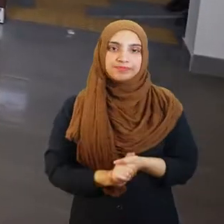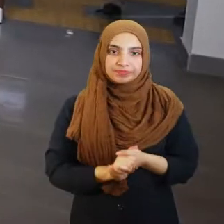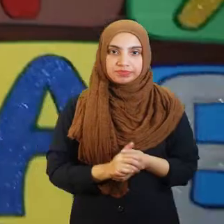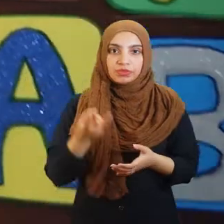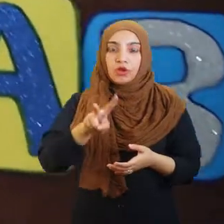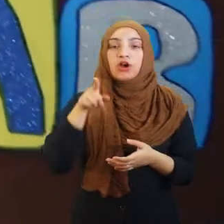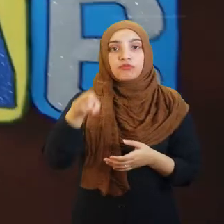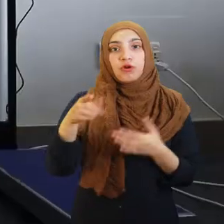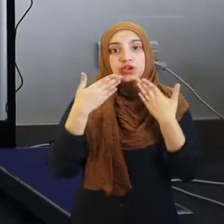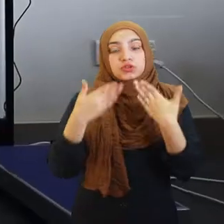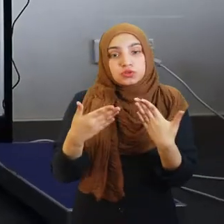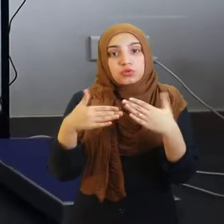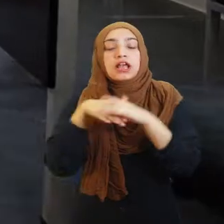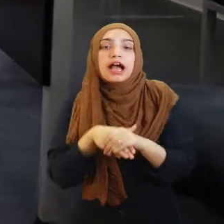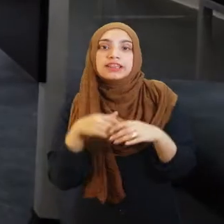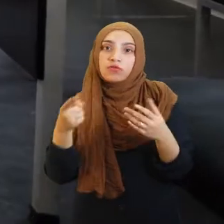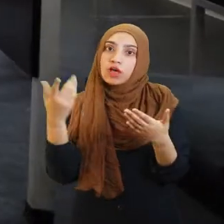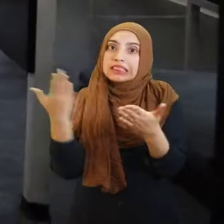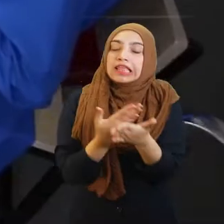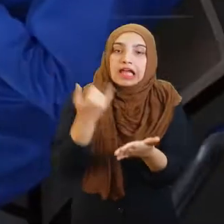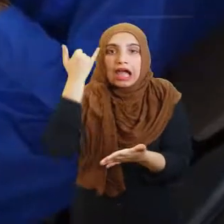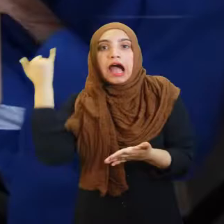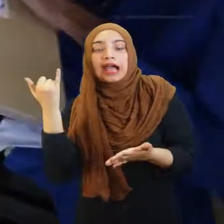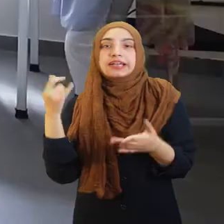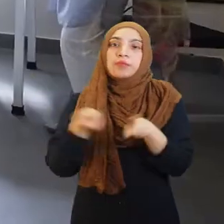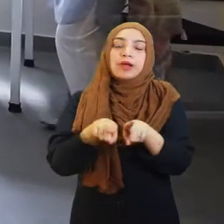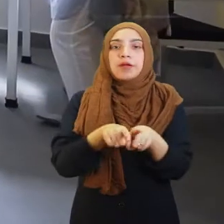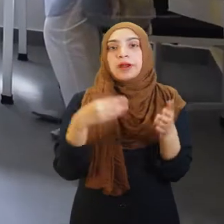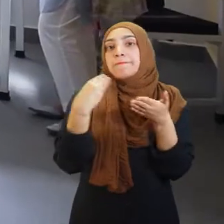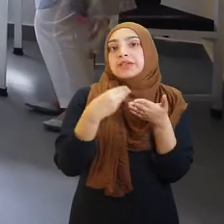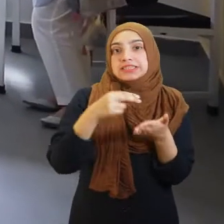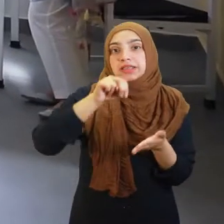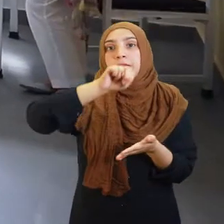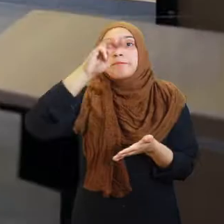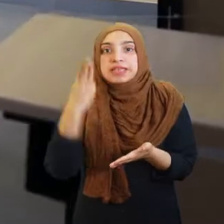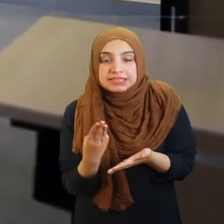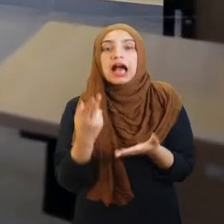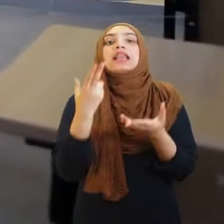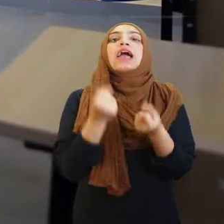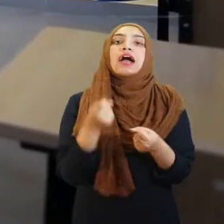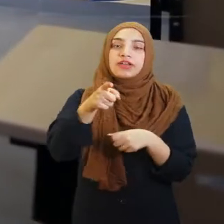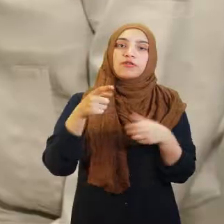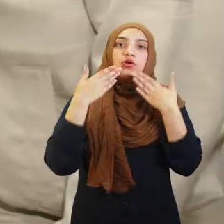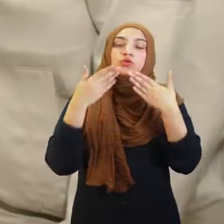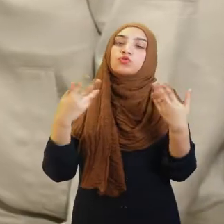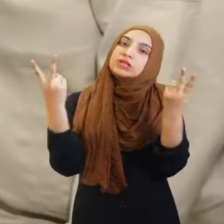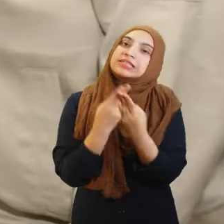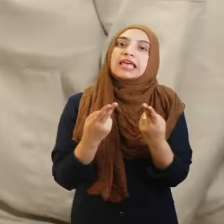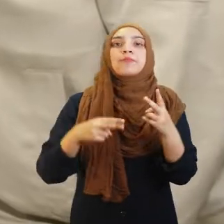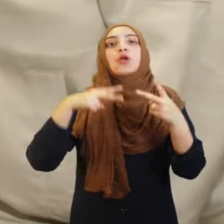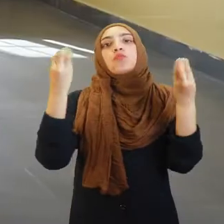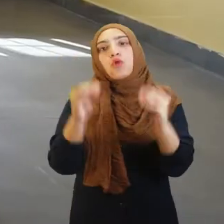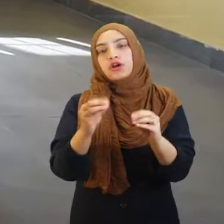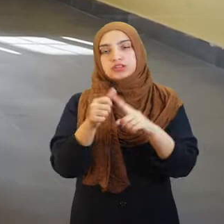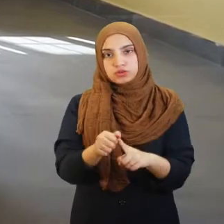standards. Noor-e-Sahar's Special Education School will set a model in the country that other schools can follow to be